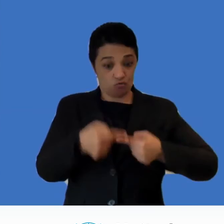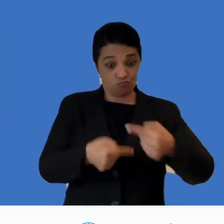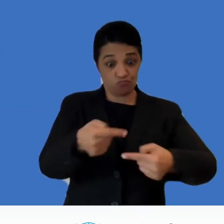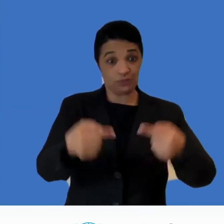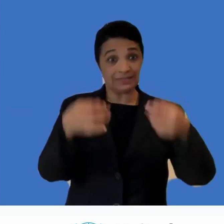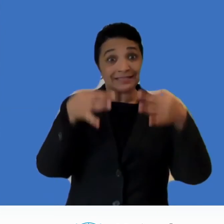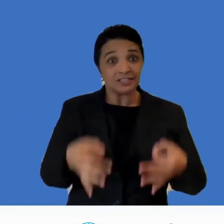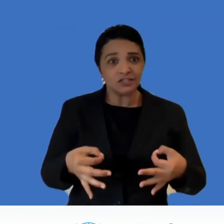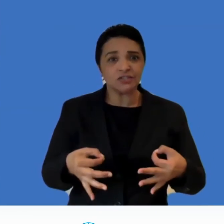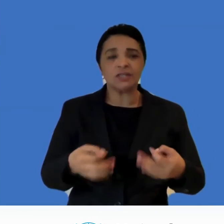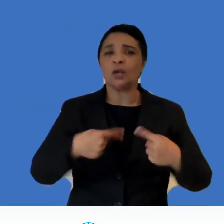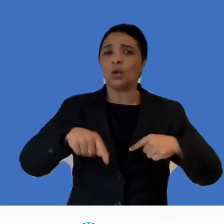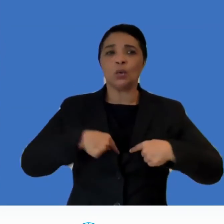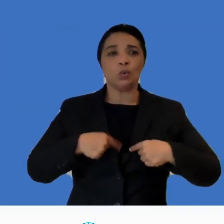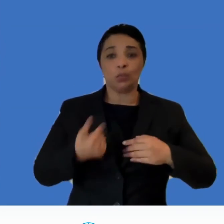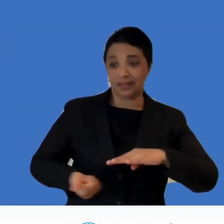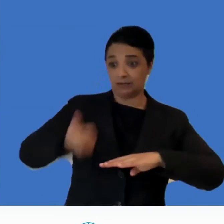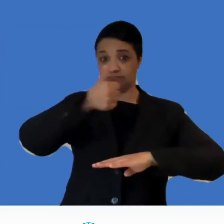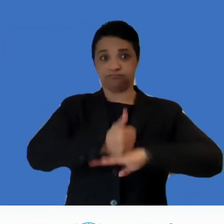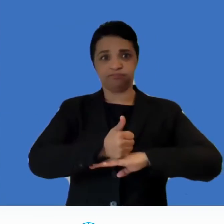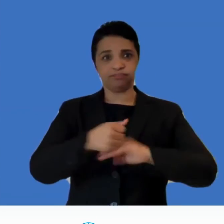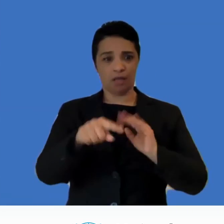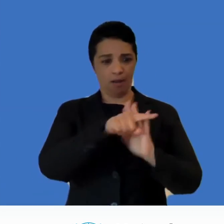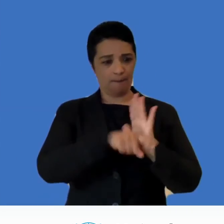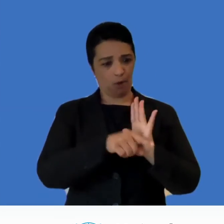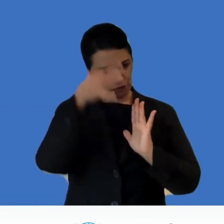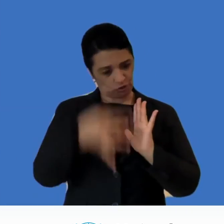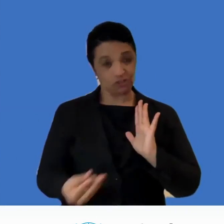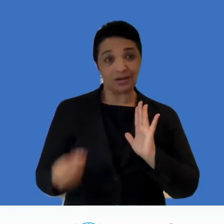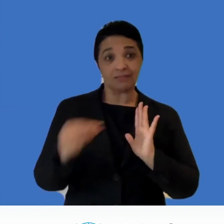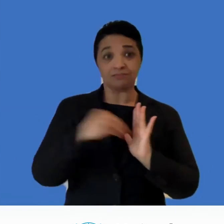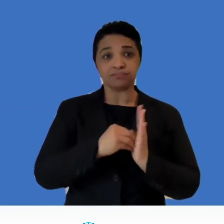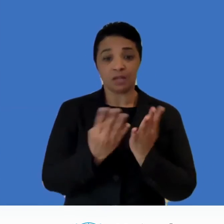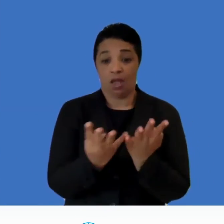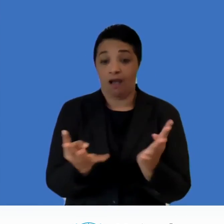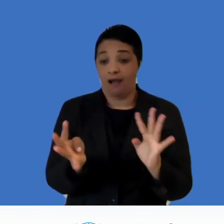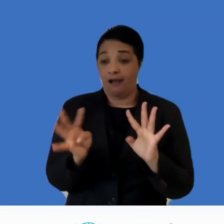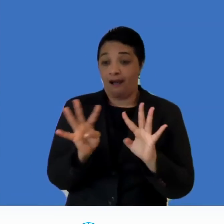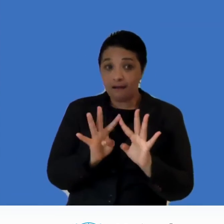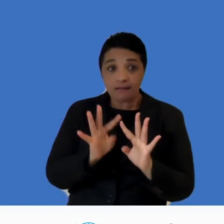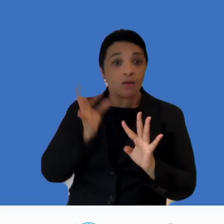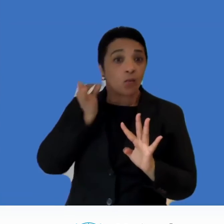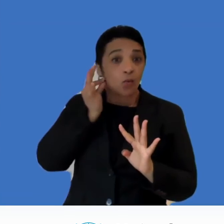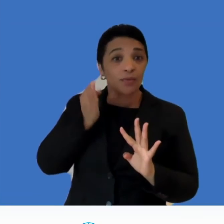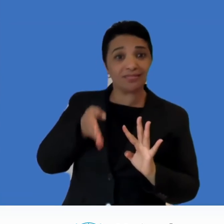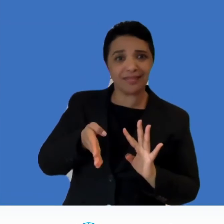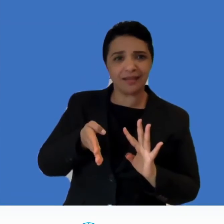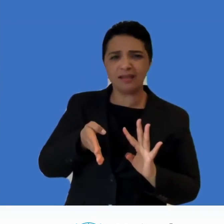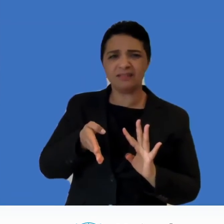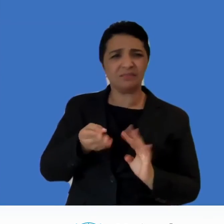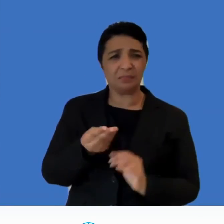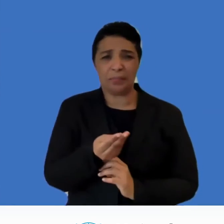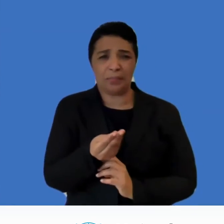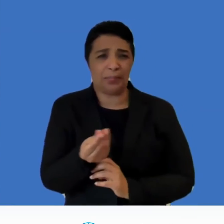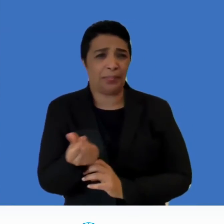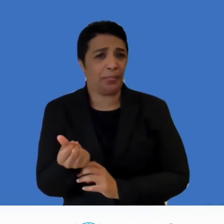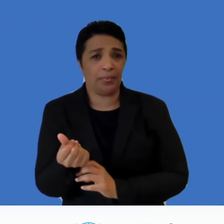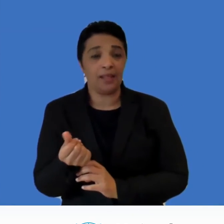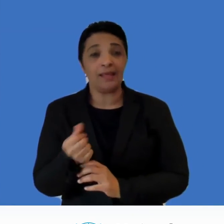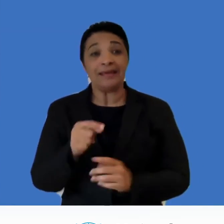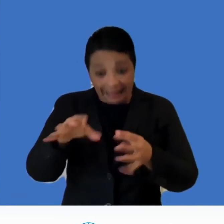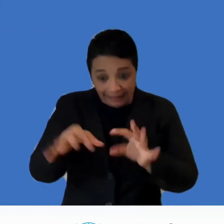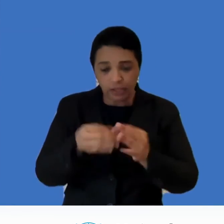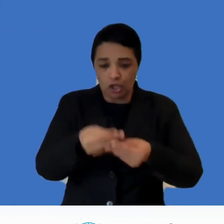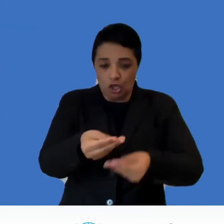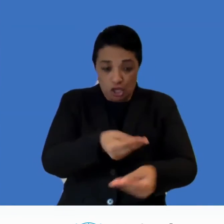policy-making spaces and are rarely at the tables where important decisions to do with the economy politics or even